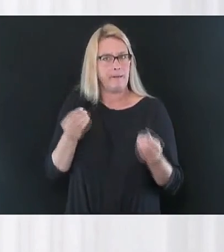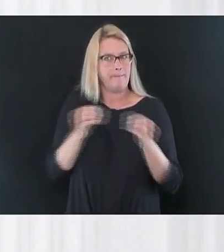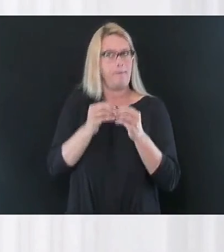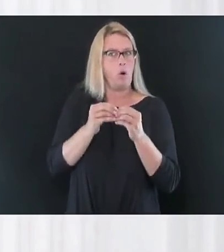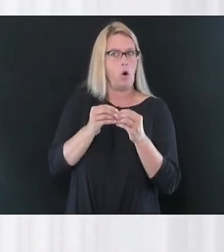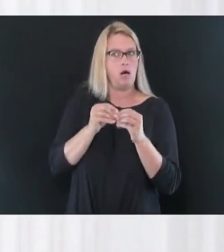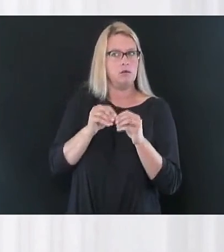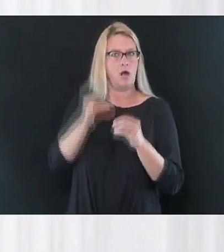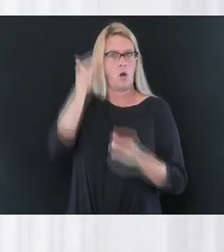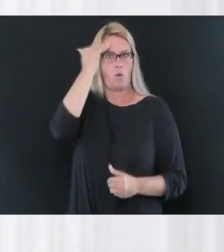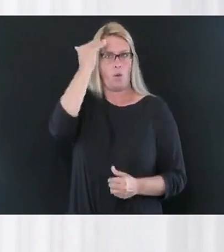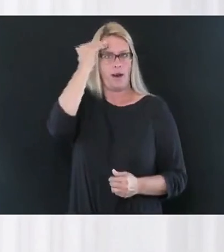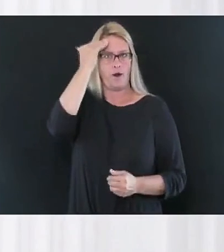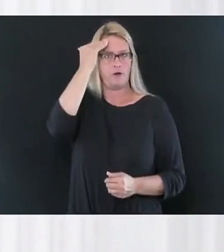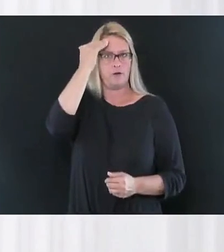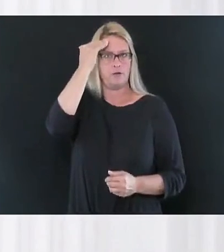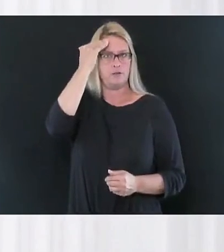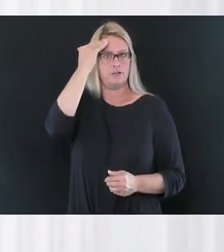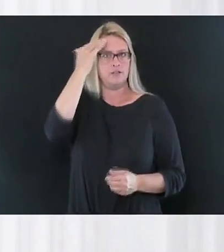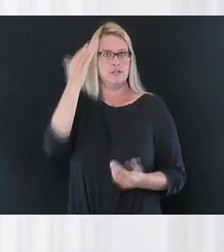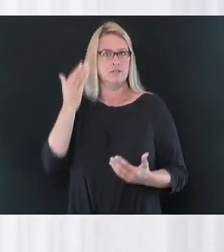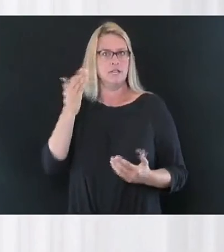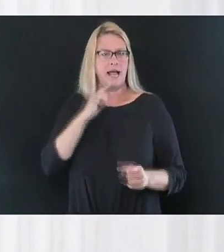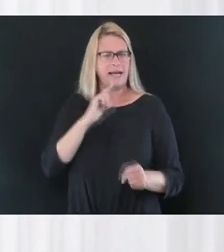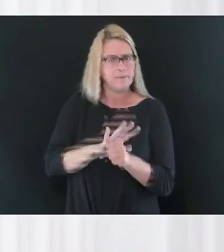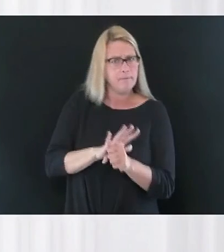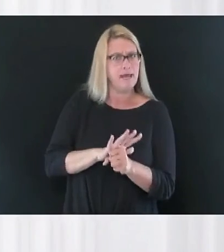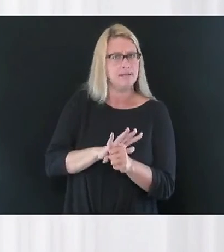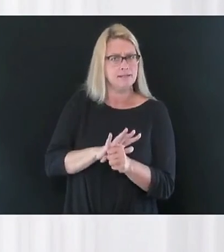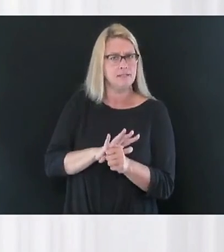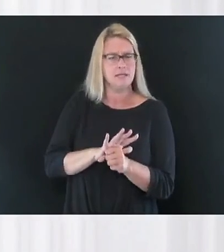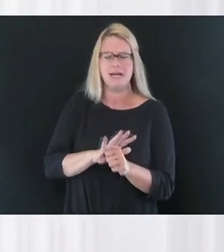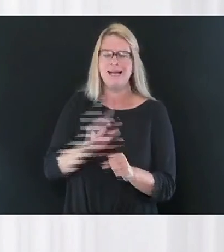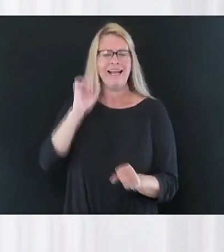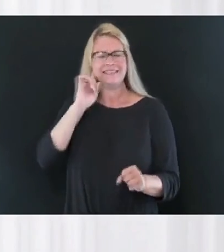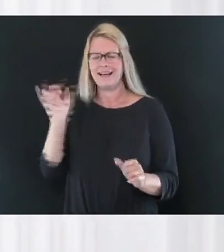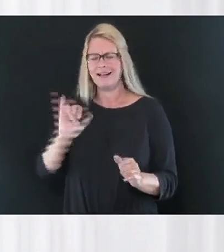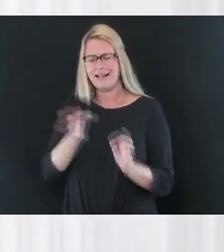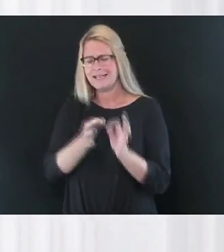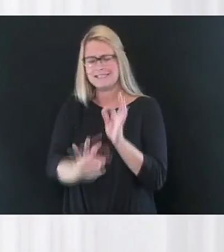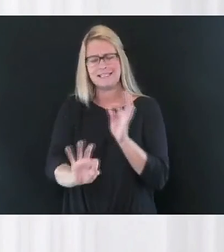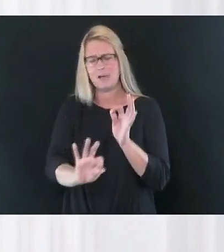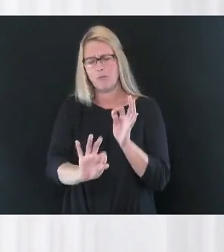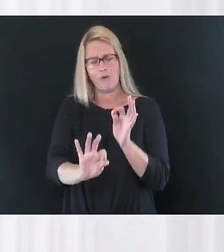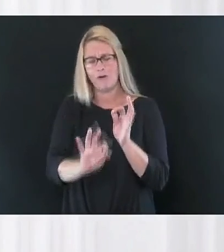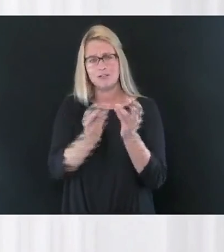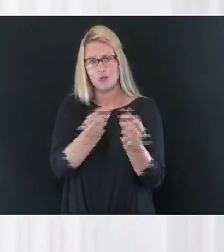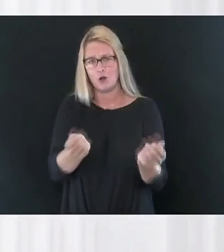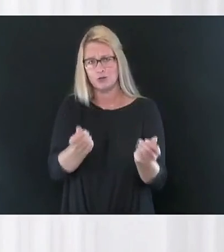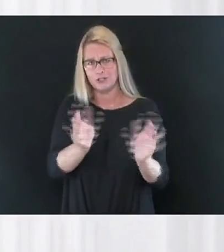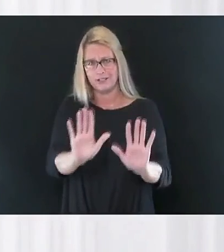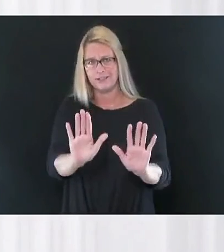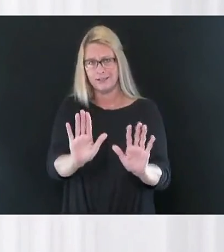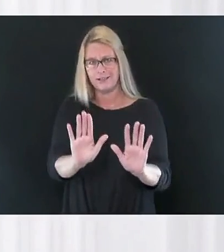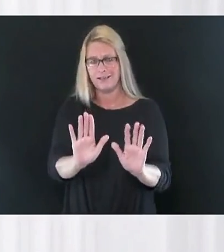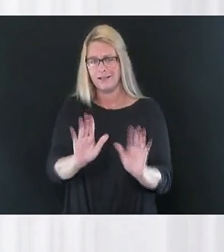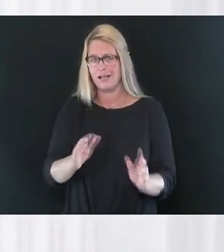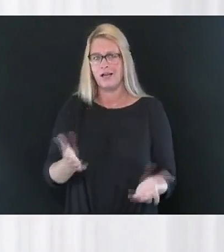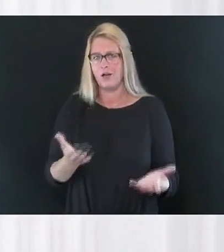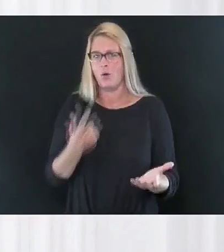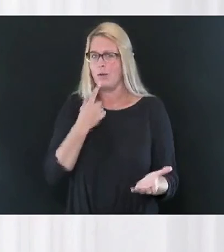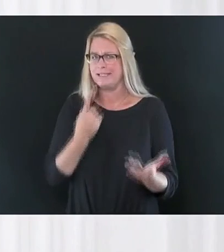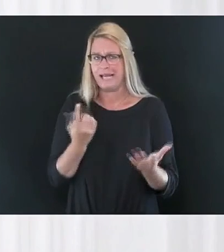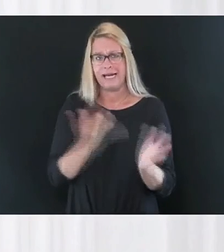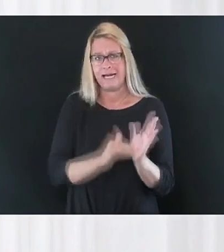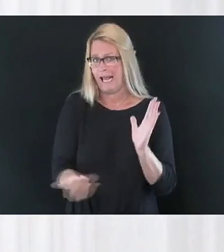the governor said to really, really commit. And this sounds so simple. It's almost, you know, mind numbing that we've said